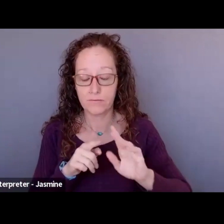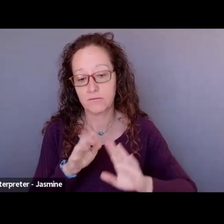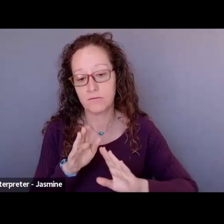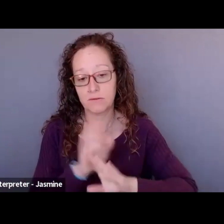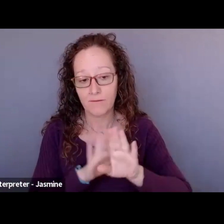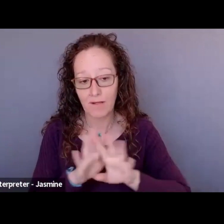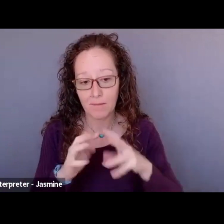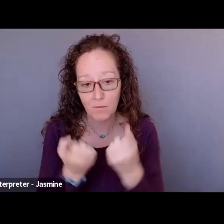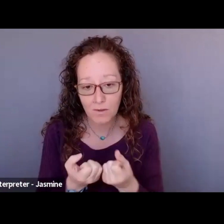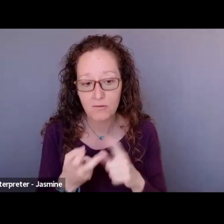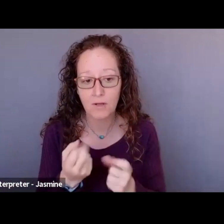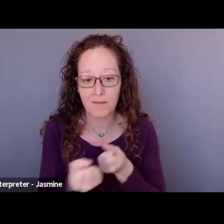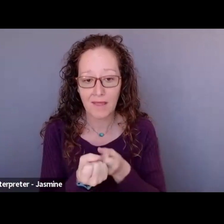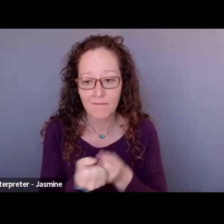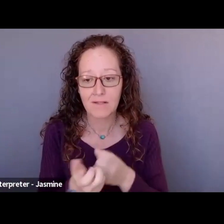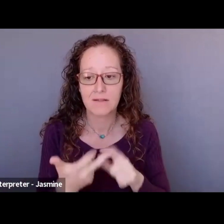arts education field.